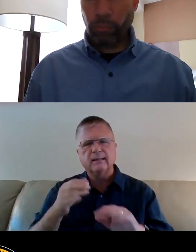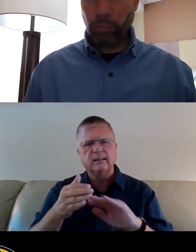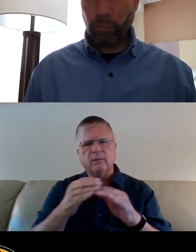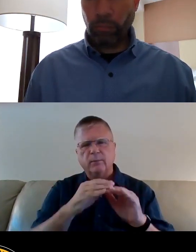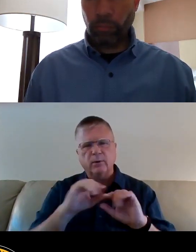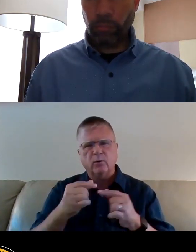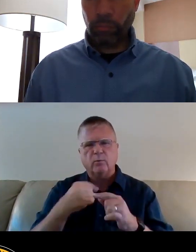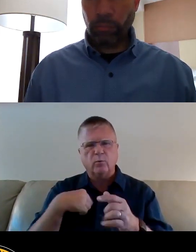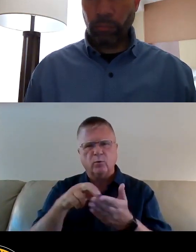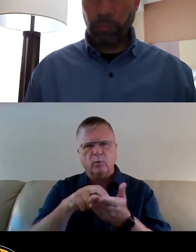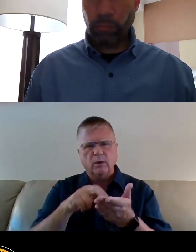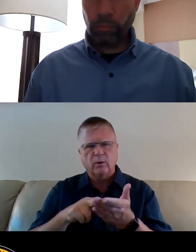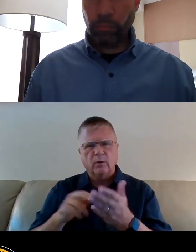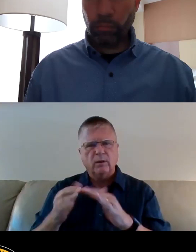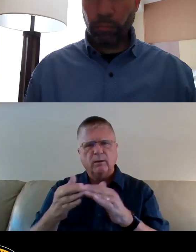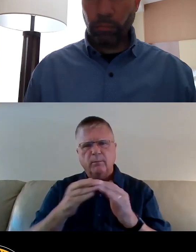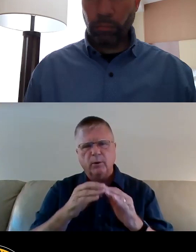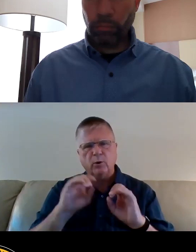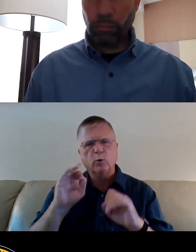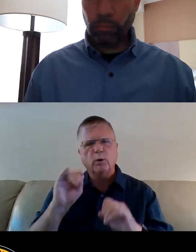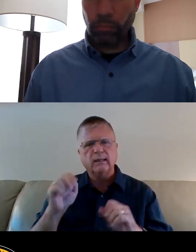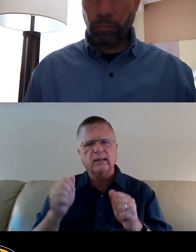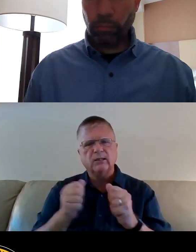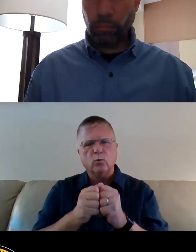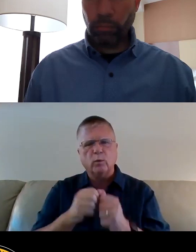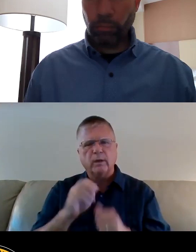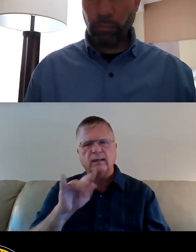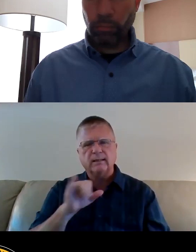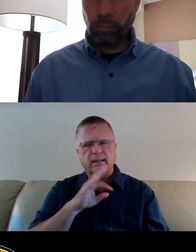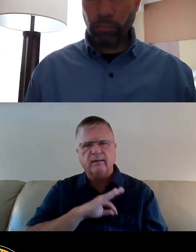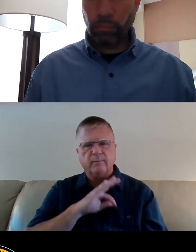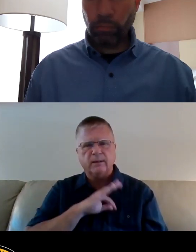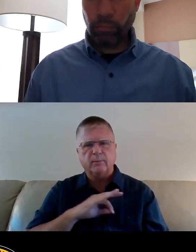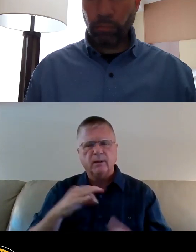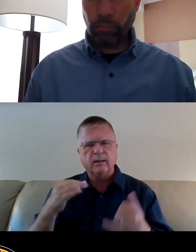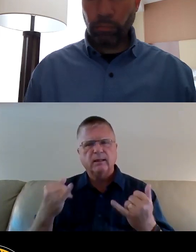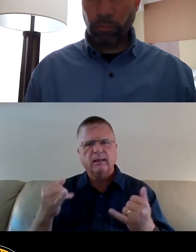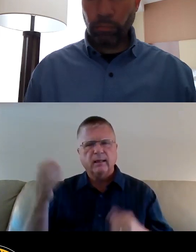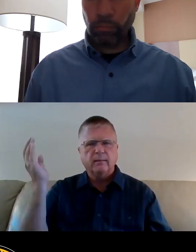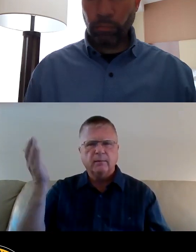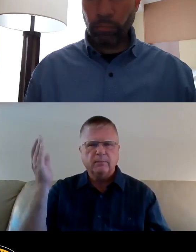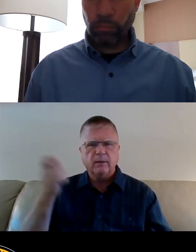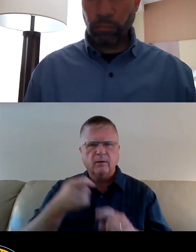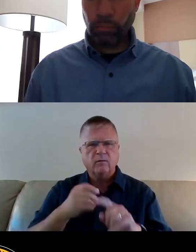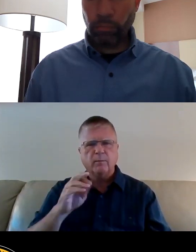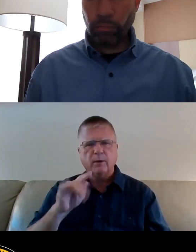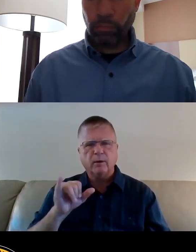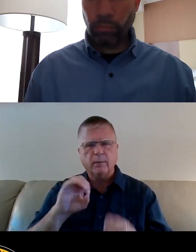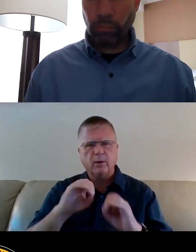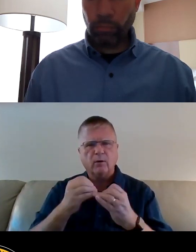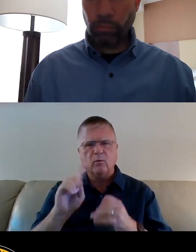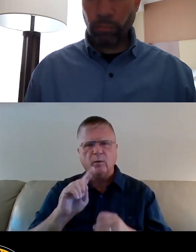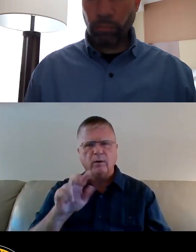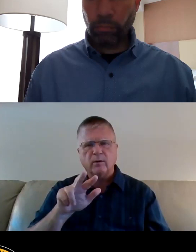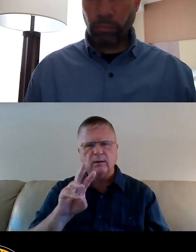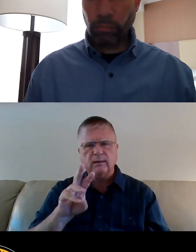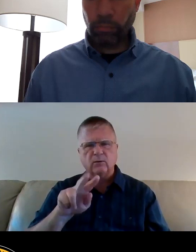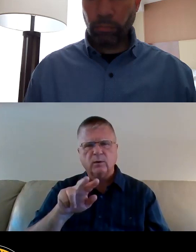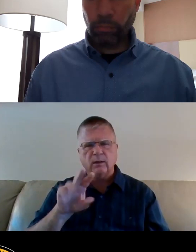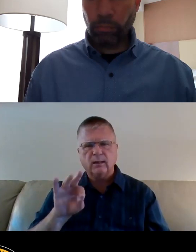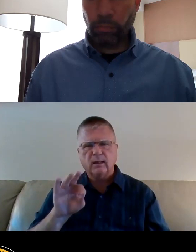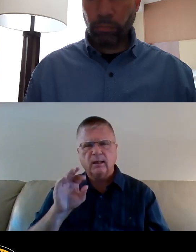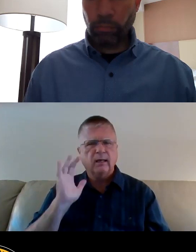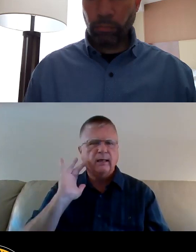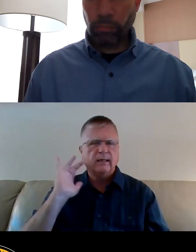registered community organization with the city of Pittsburgh. And today I'm speaking from our community office at 3629 California